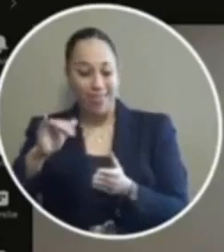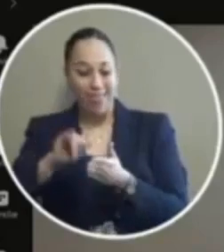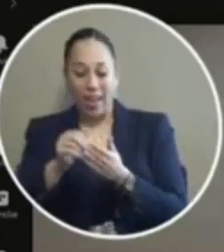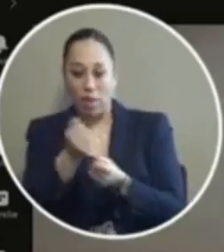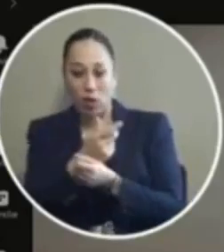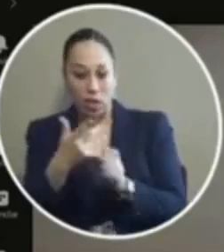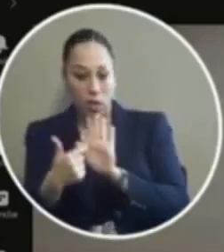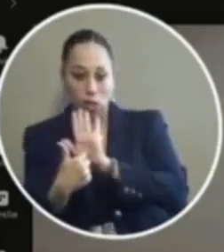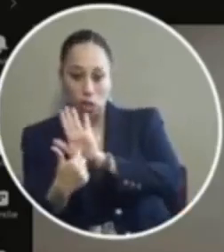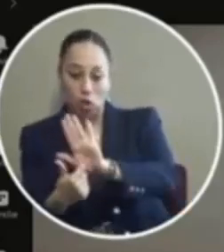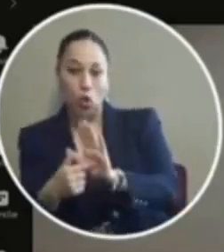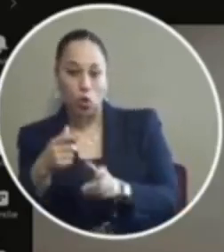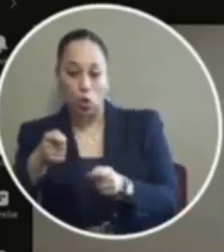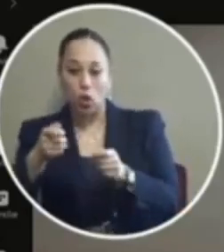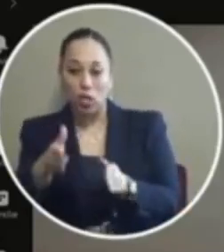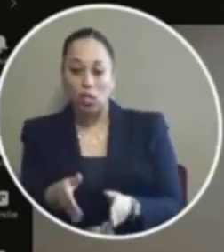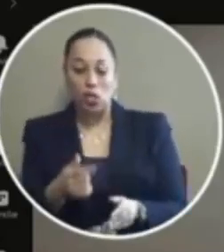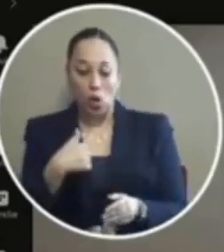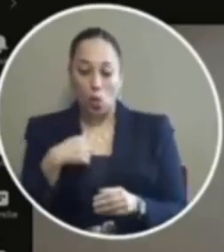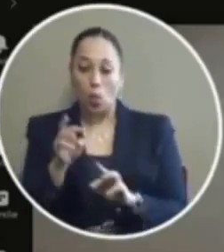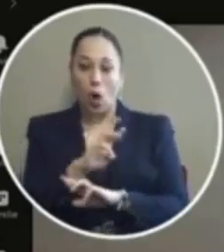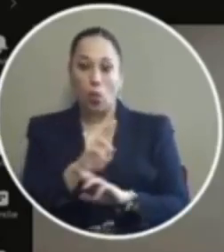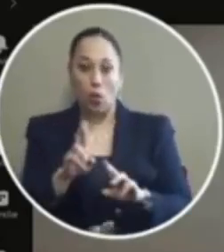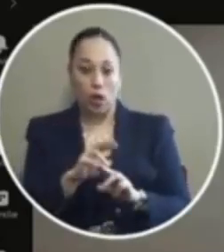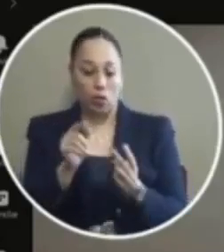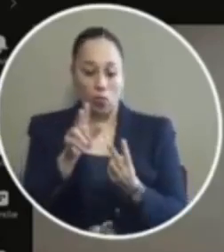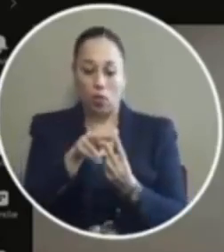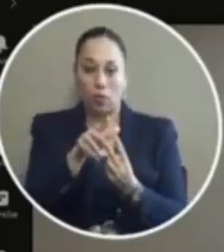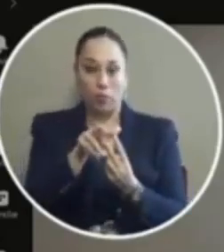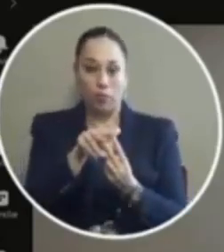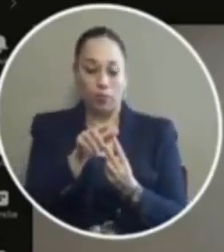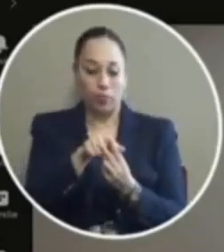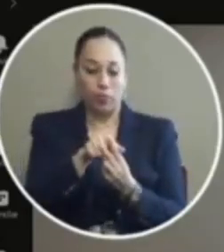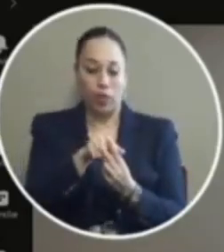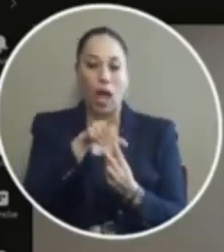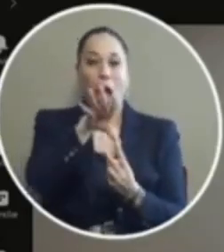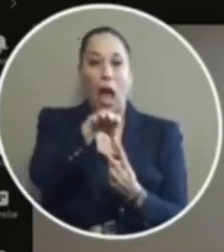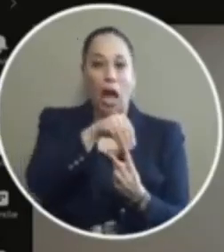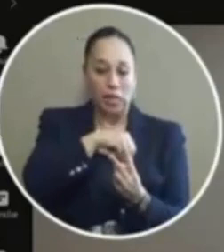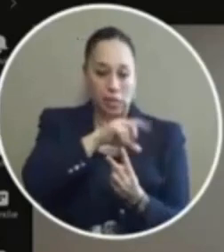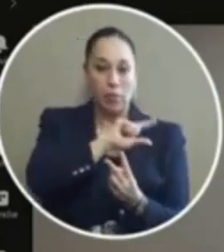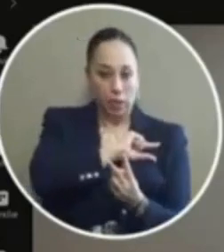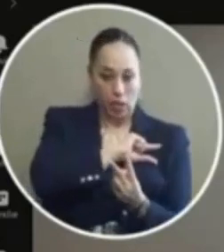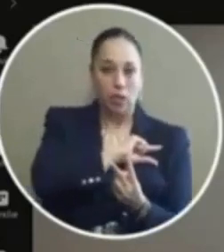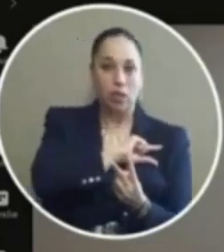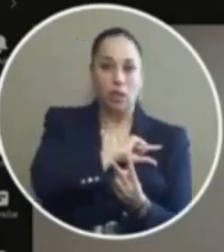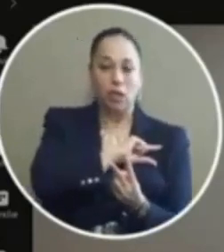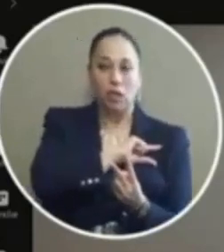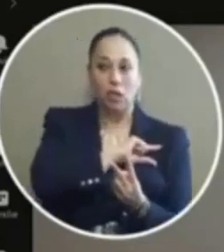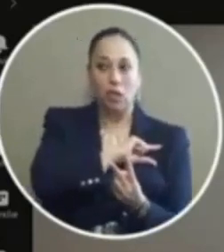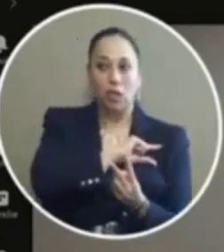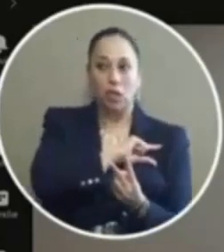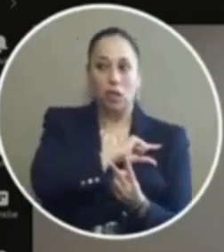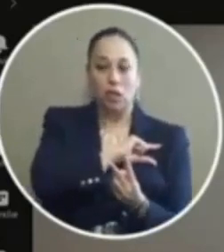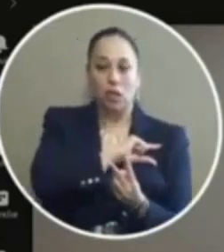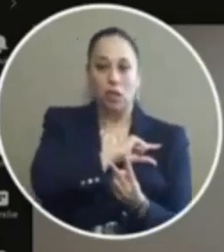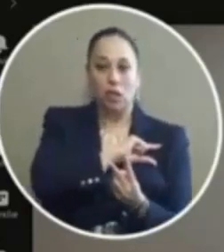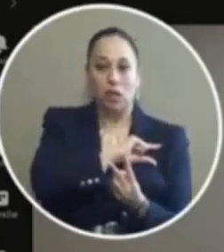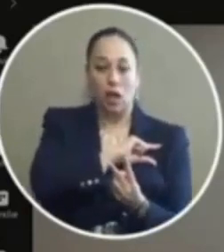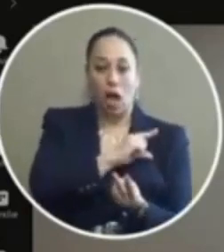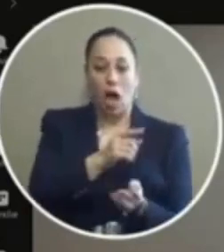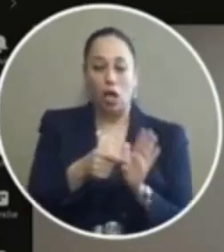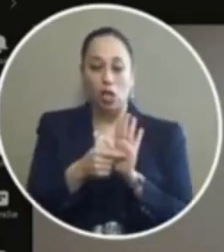judge then we're prepared to either accept his plea of guilty fight present